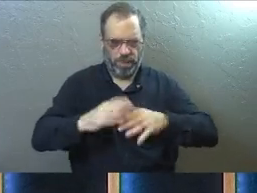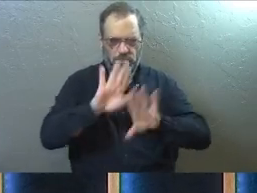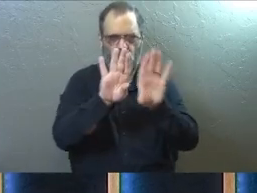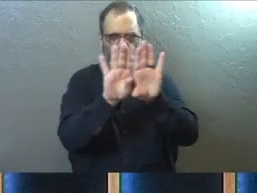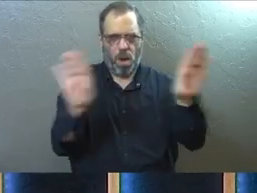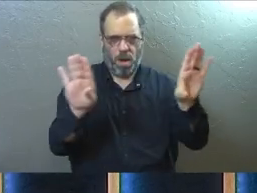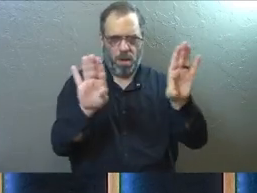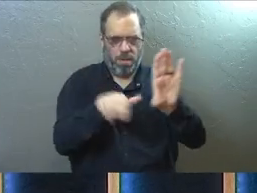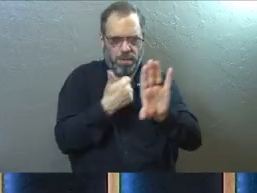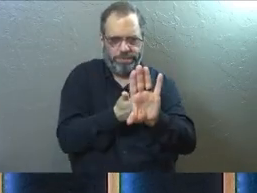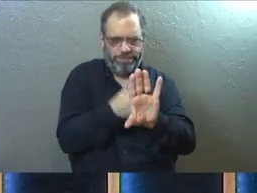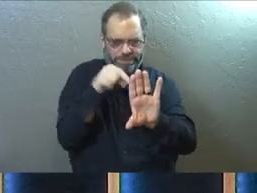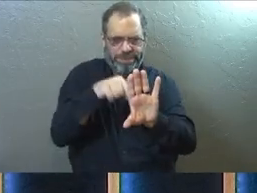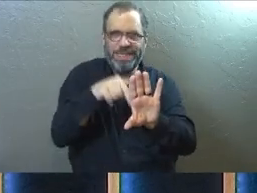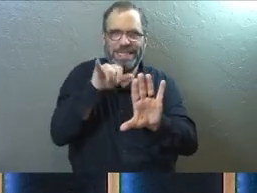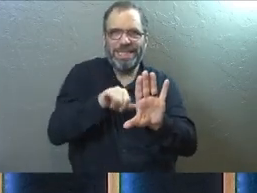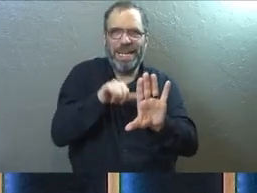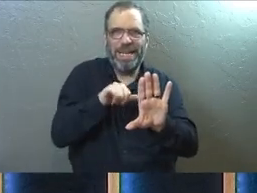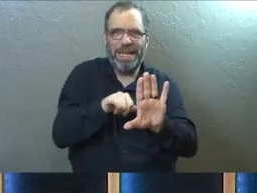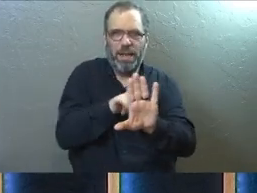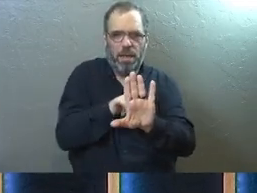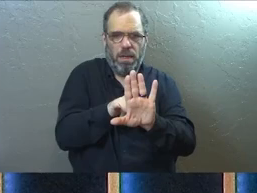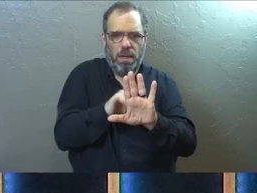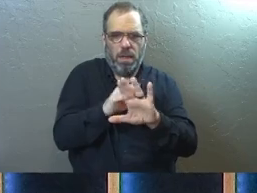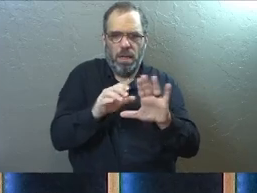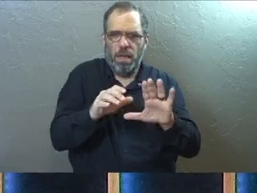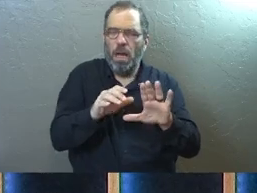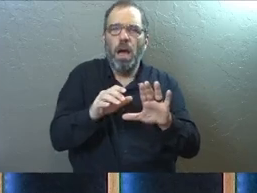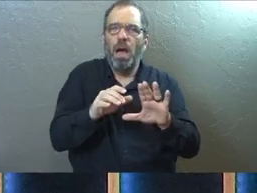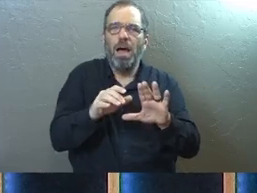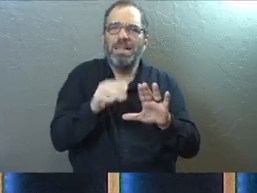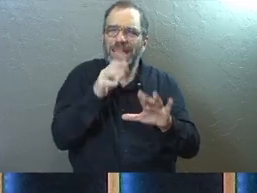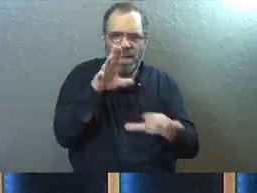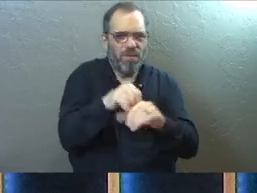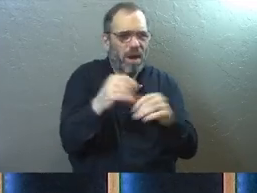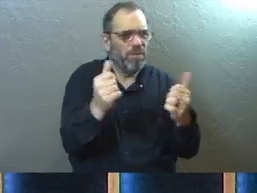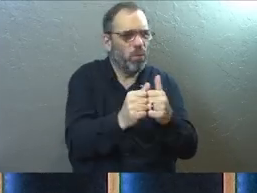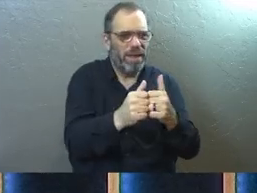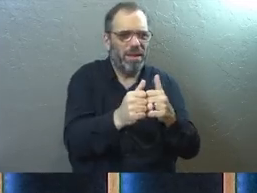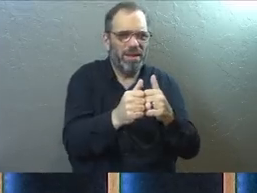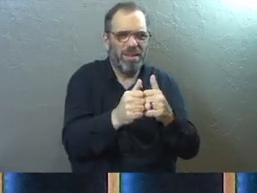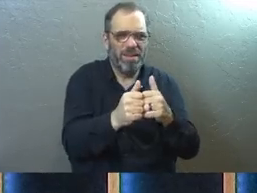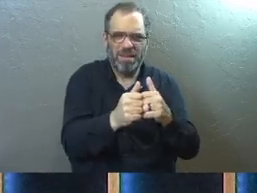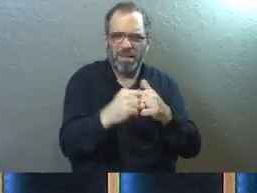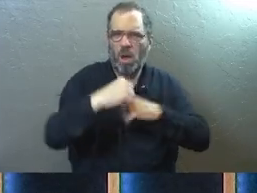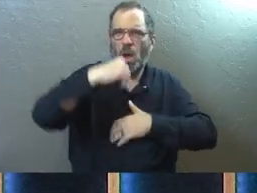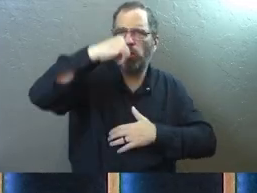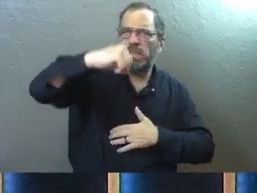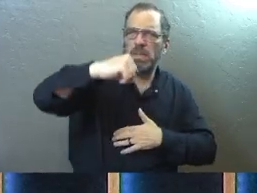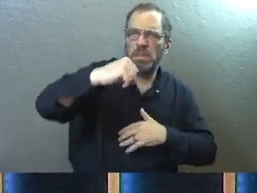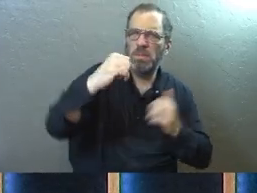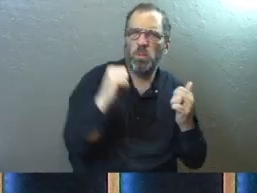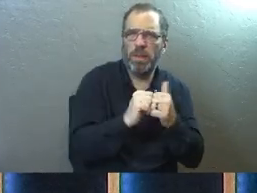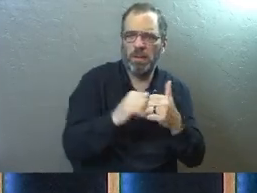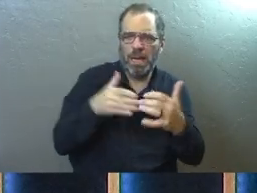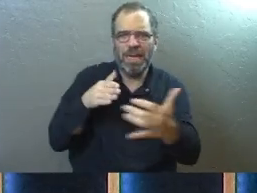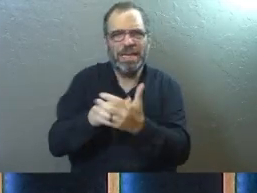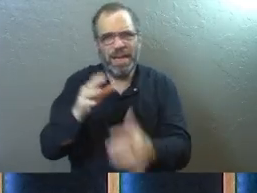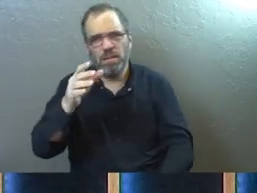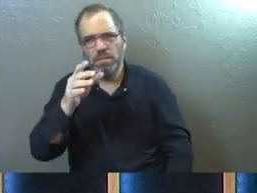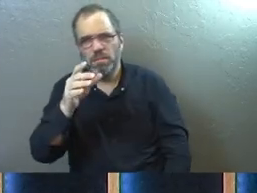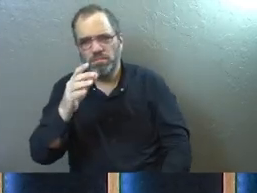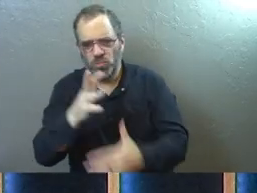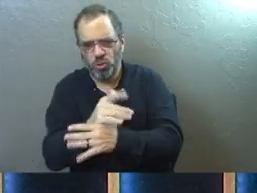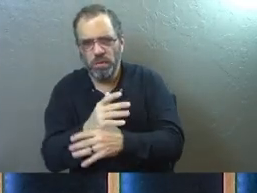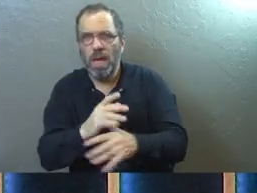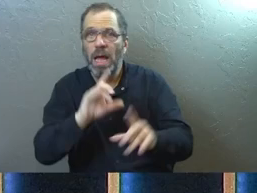And this was just their life. And, and then it grew and they never set out to be part of any kind of underground resistance, by the way. They